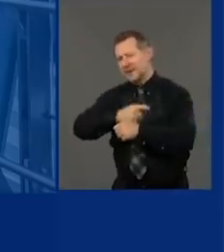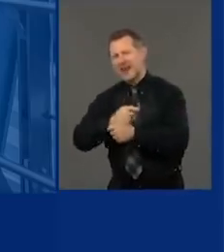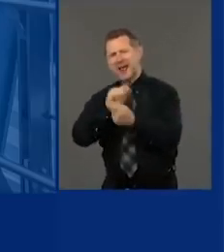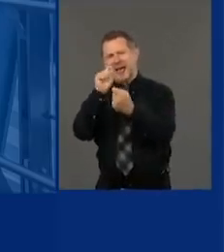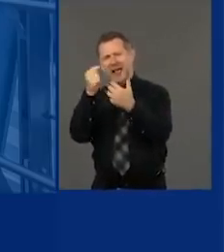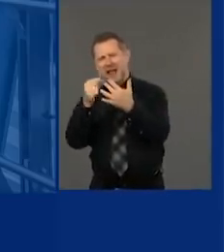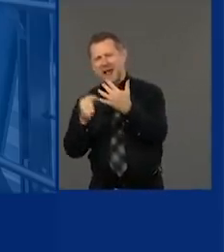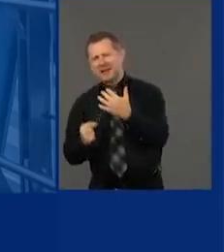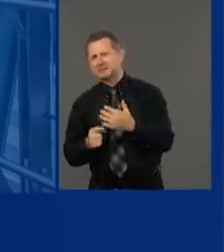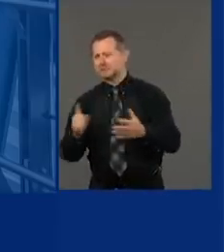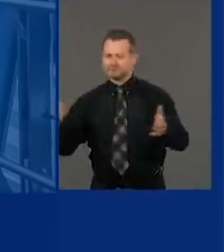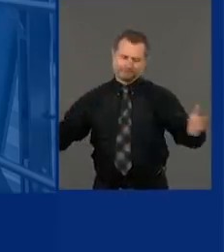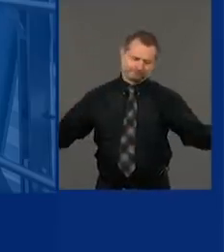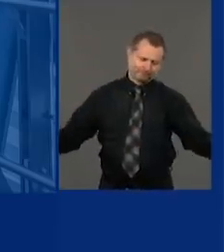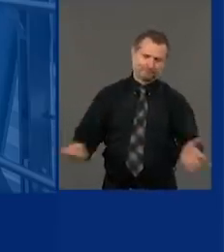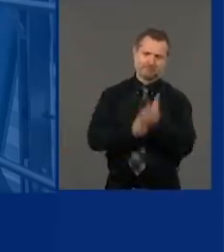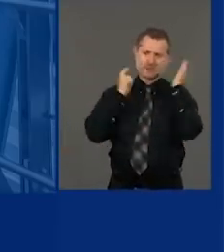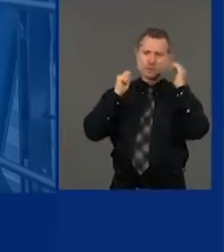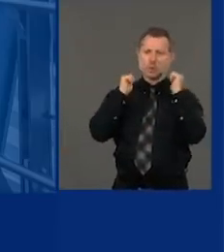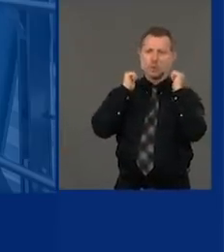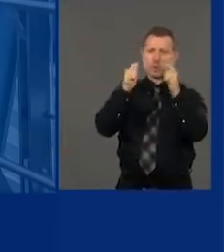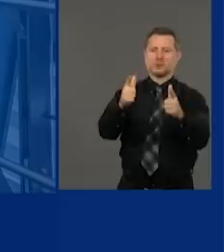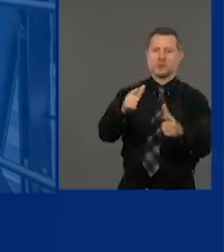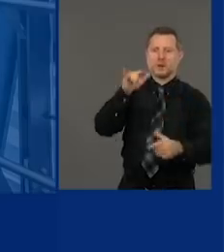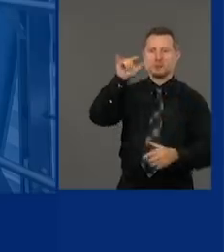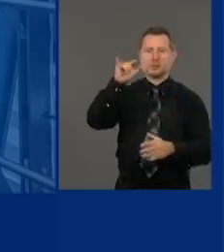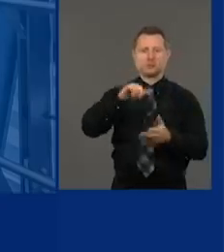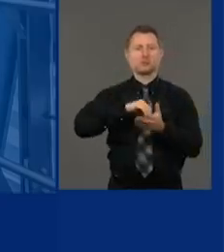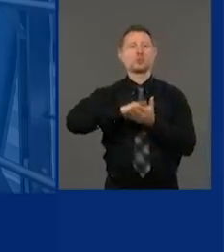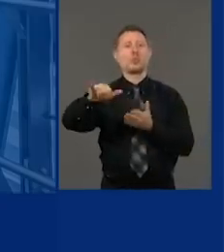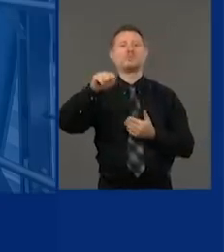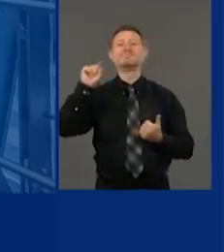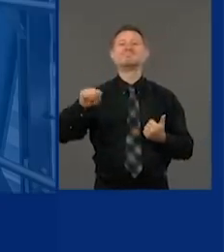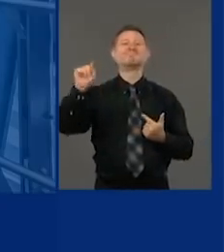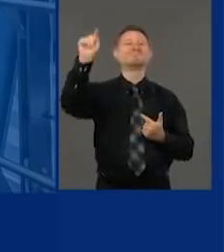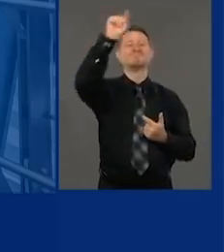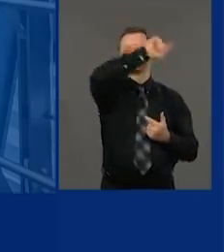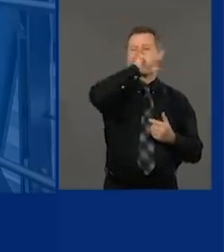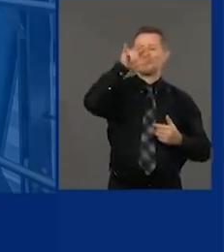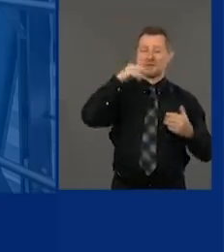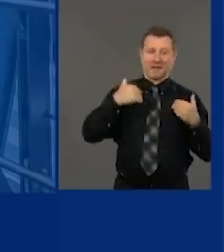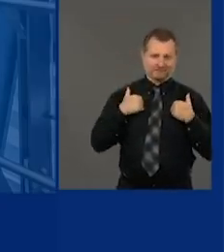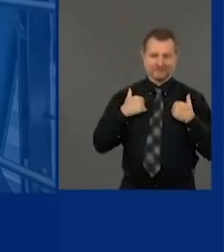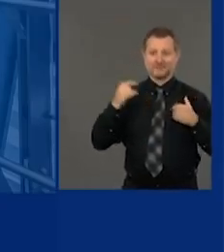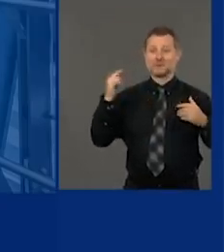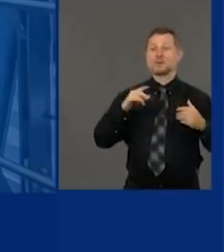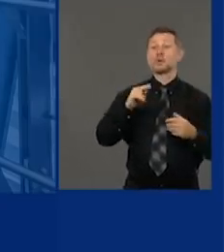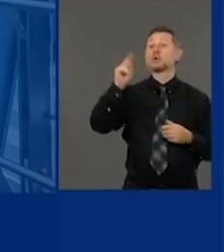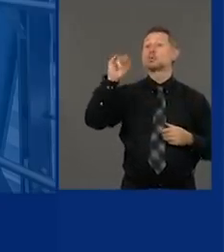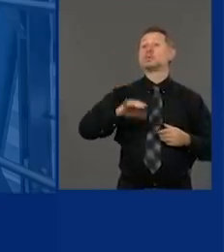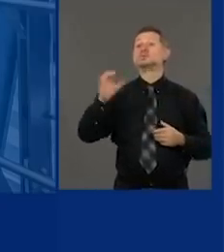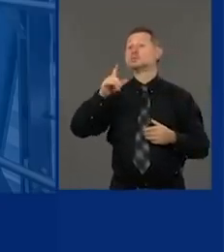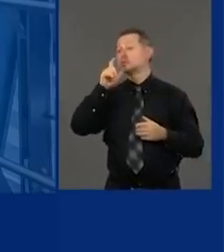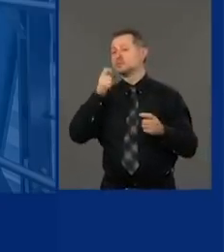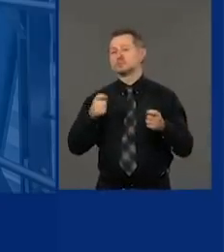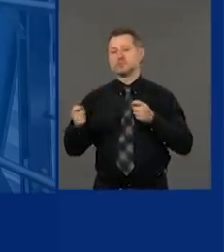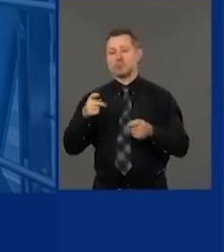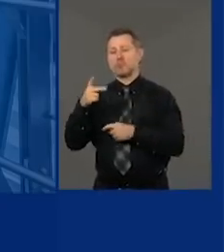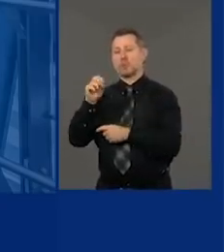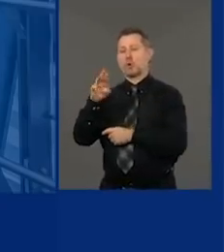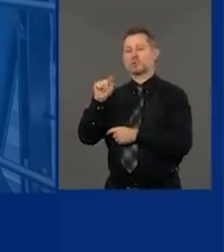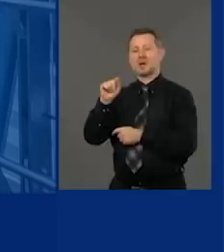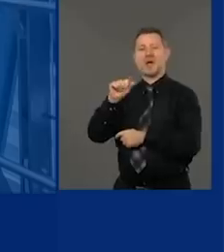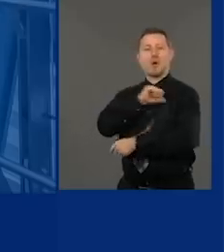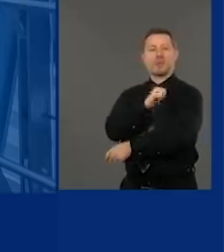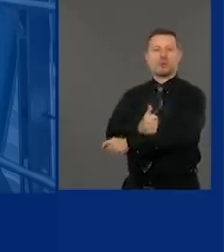enforced in every airport in the state of New York. Downstate, the Port Authority will enforce it. If you leave the